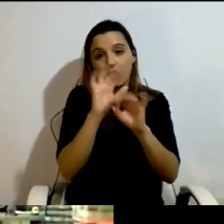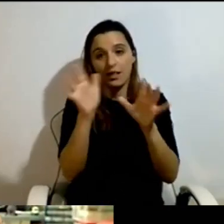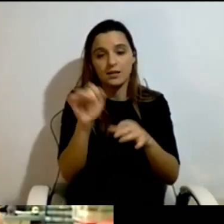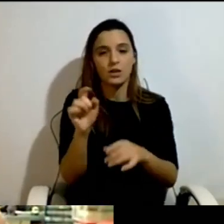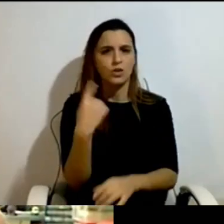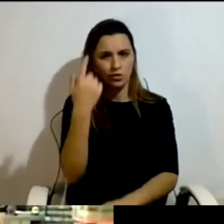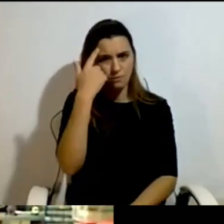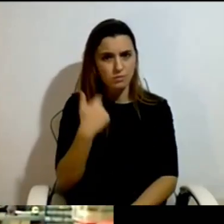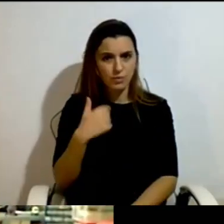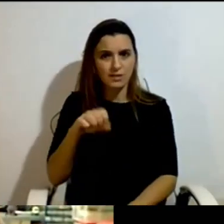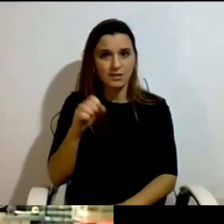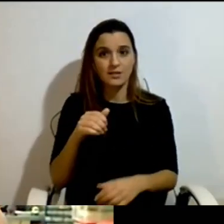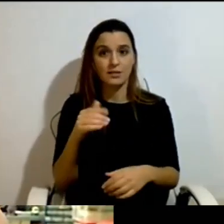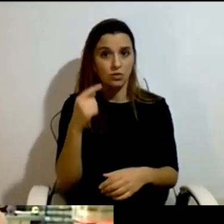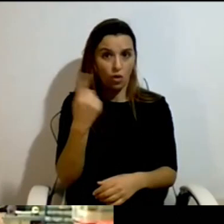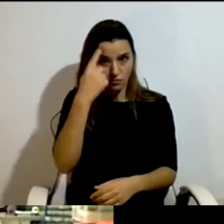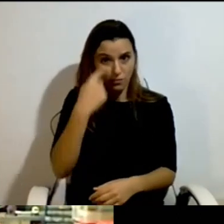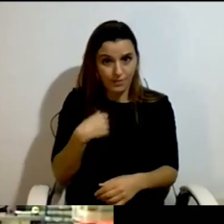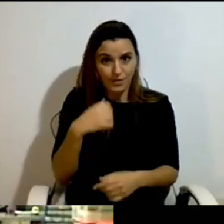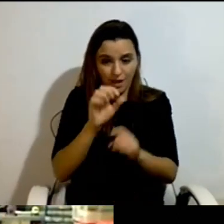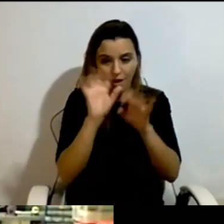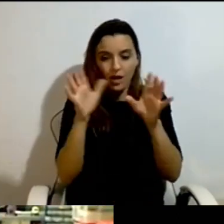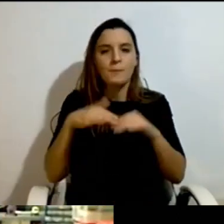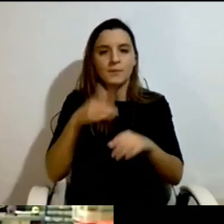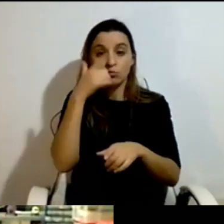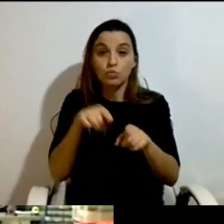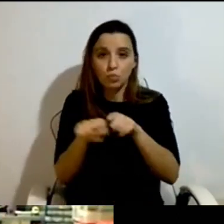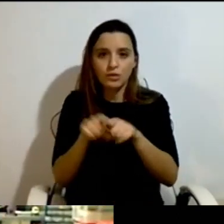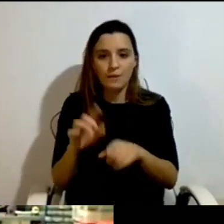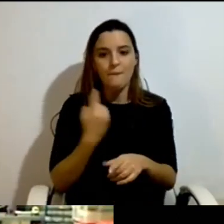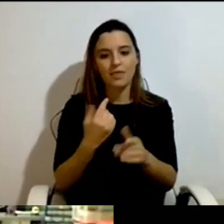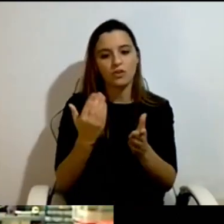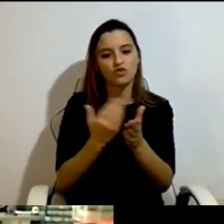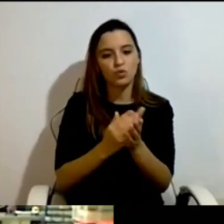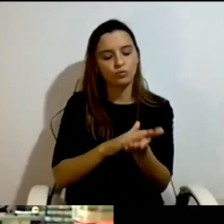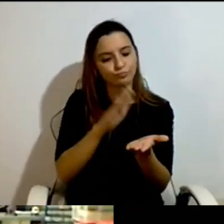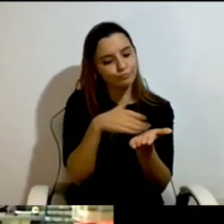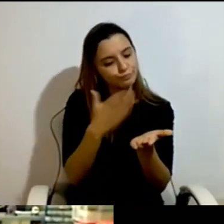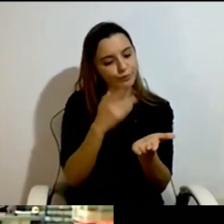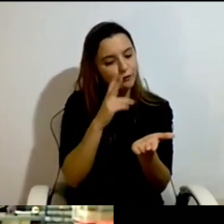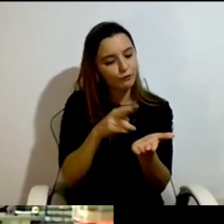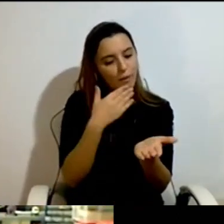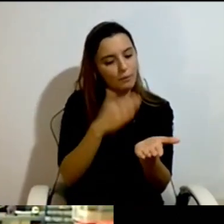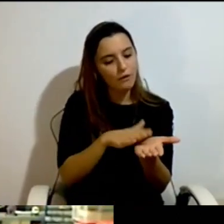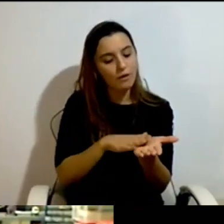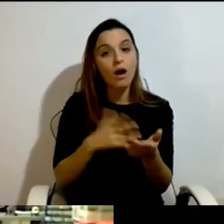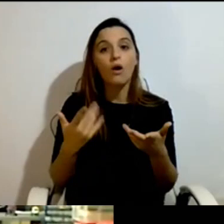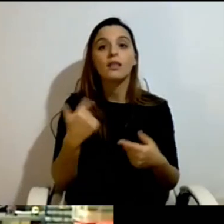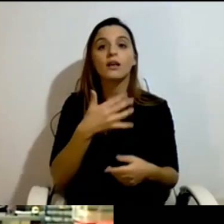Today, about 2,400 people in Switzerland have personal assistance today.